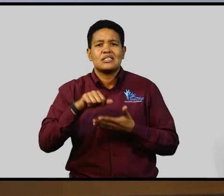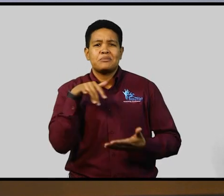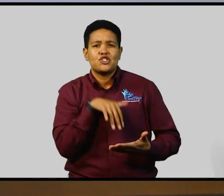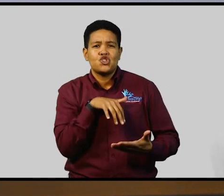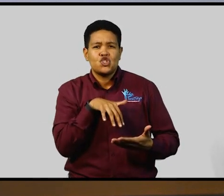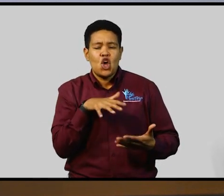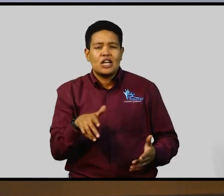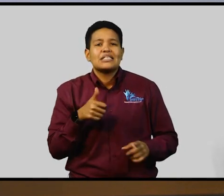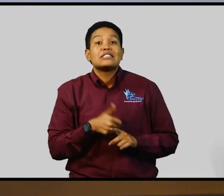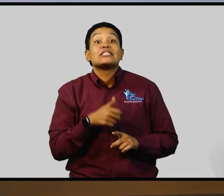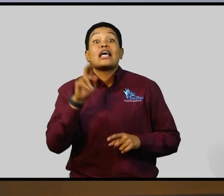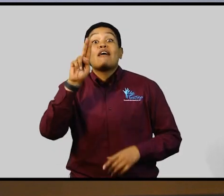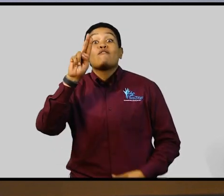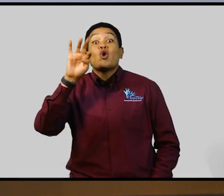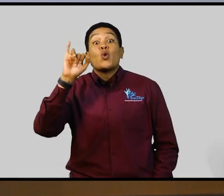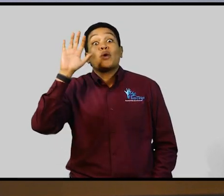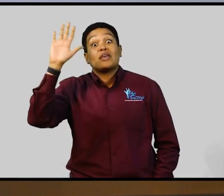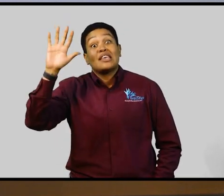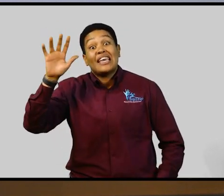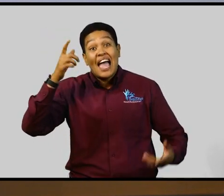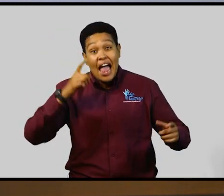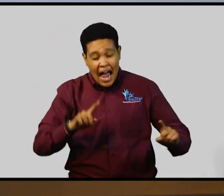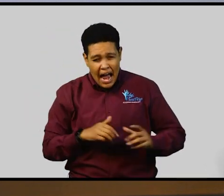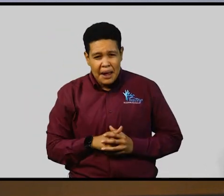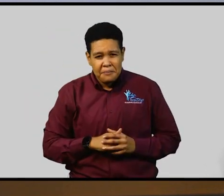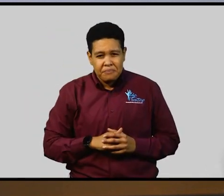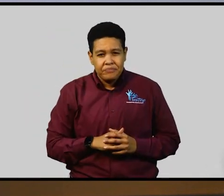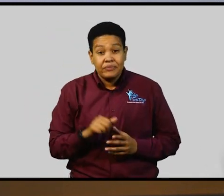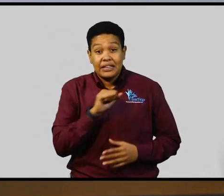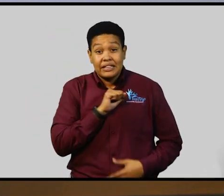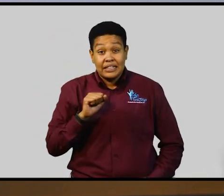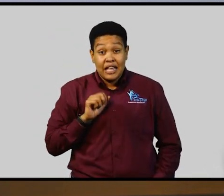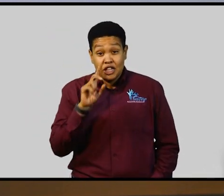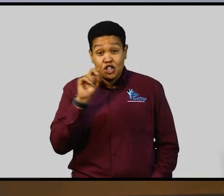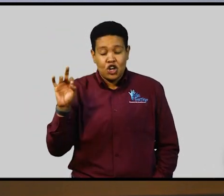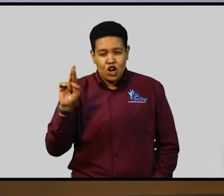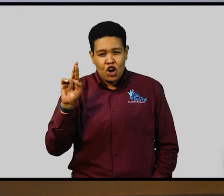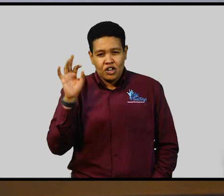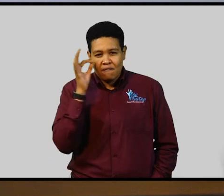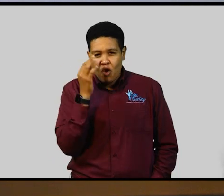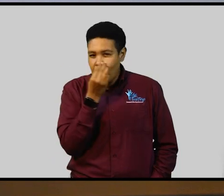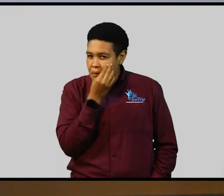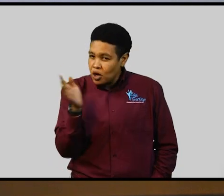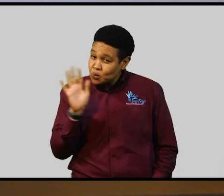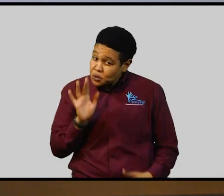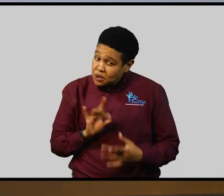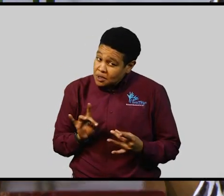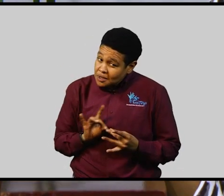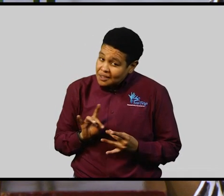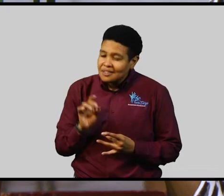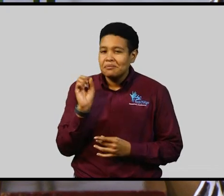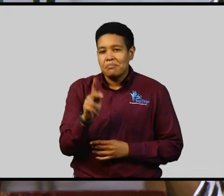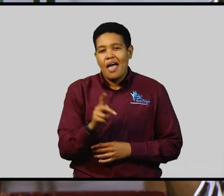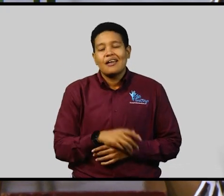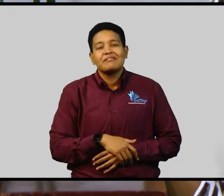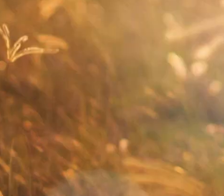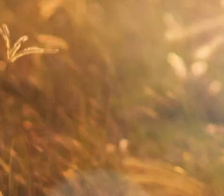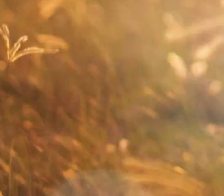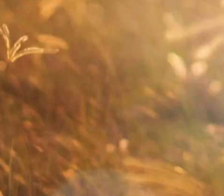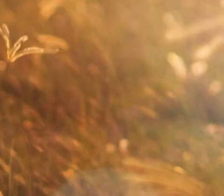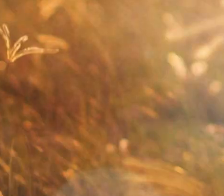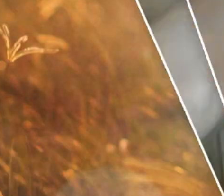Disability Studies at the University of the West Indies, Senator Dr. Floyd Morris. Back in a moment.